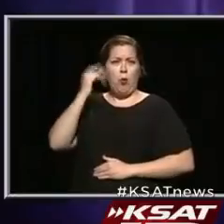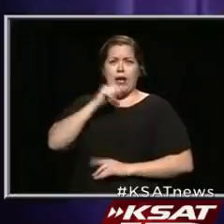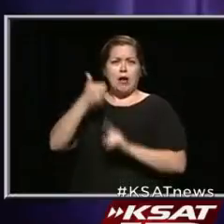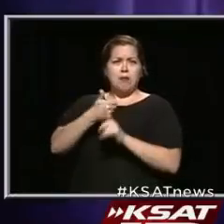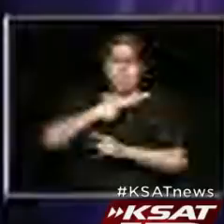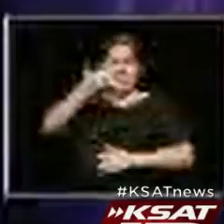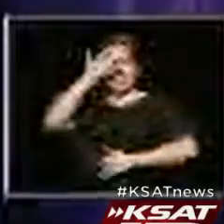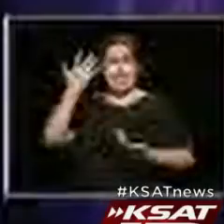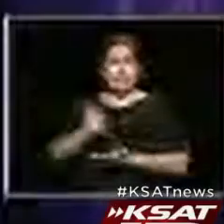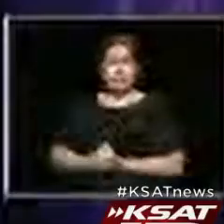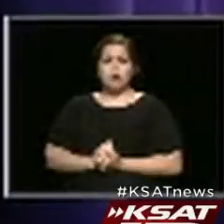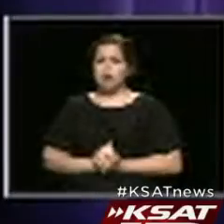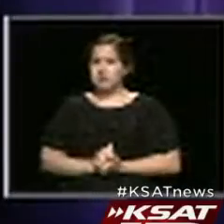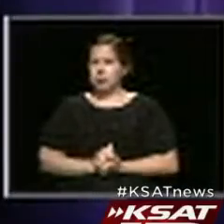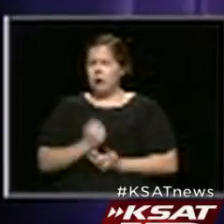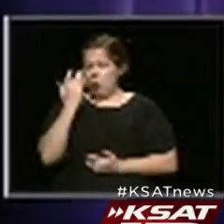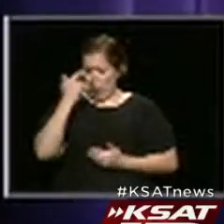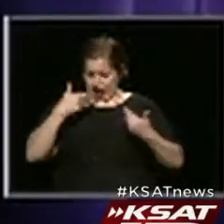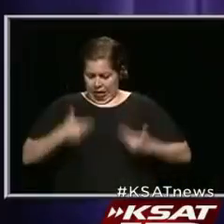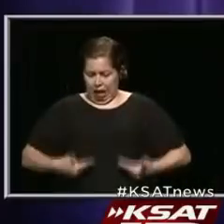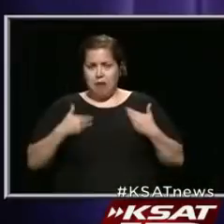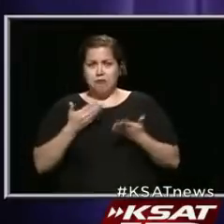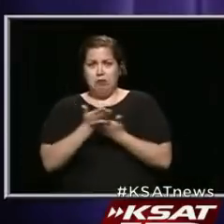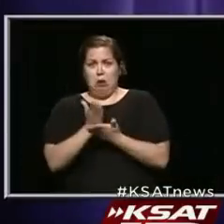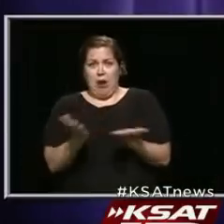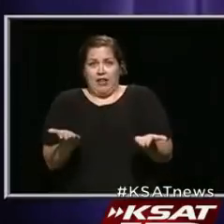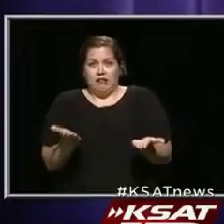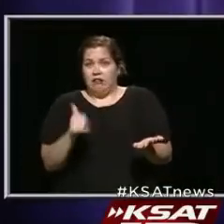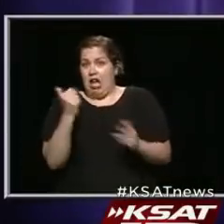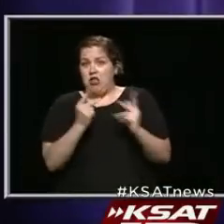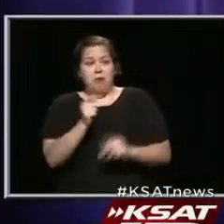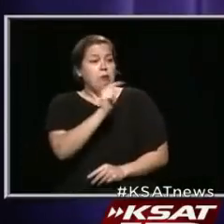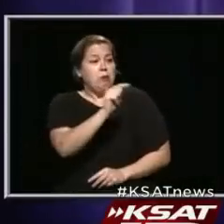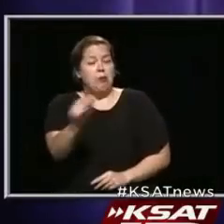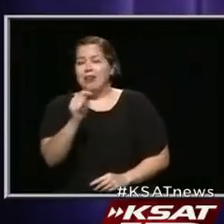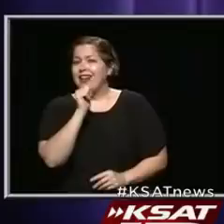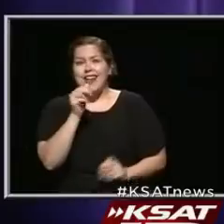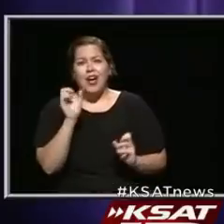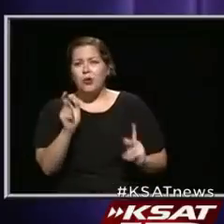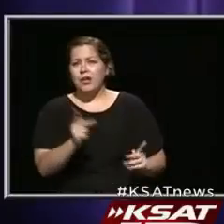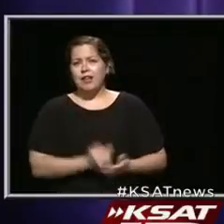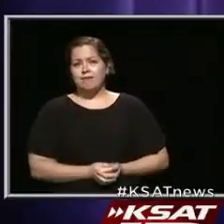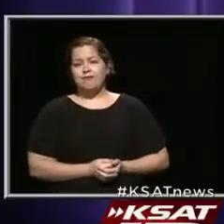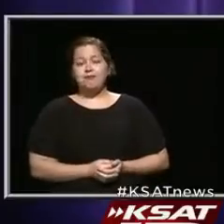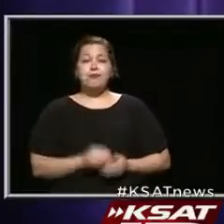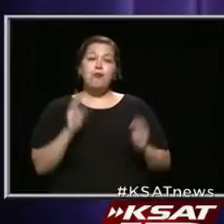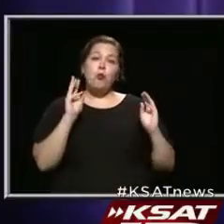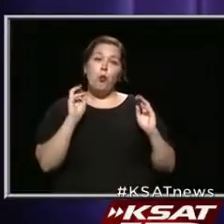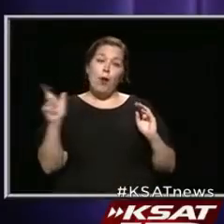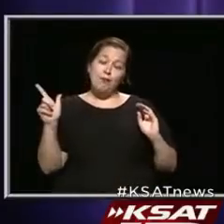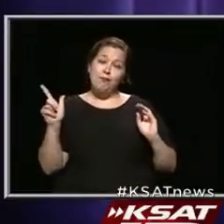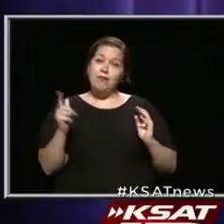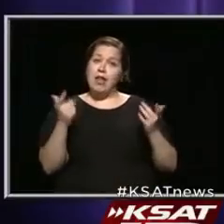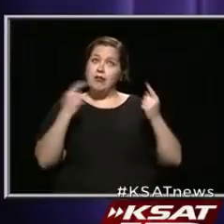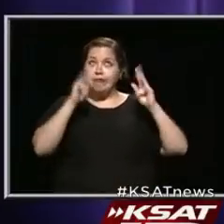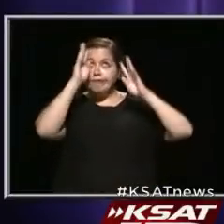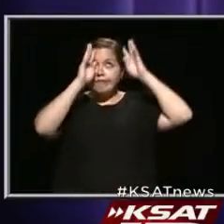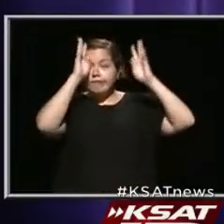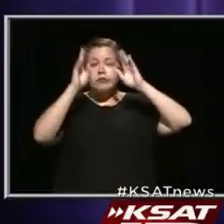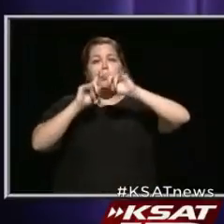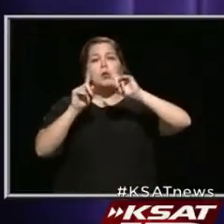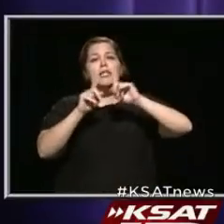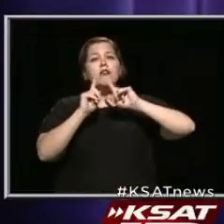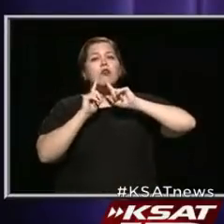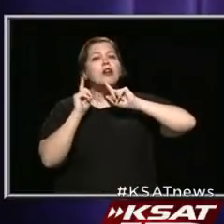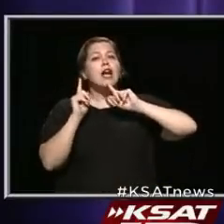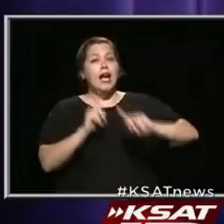sick? How come I'm okay, and other people are maybe not okay? Well, they're trying to come up with a lot of different answers.